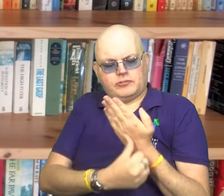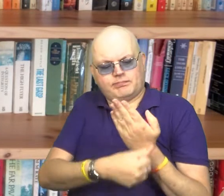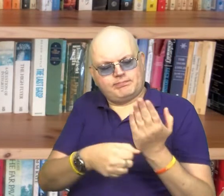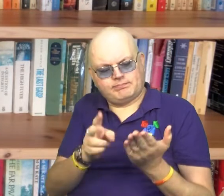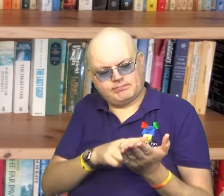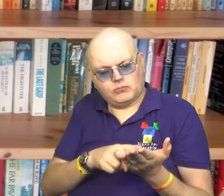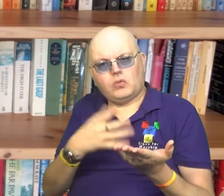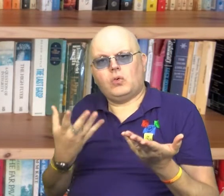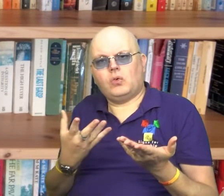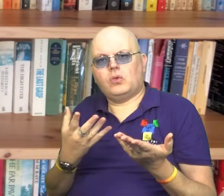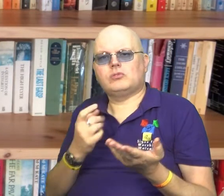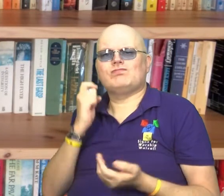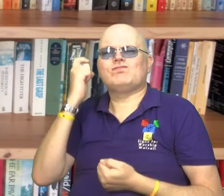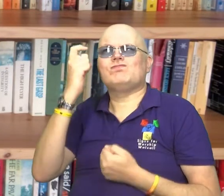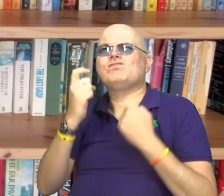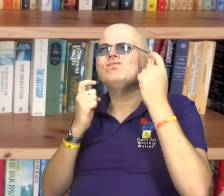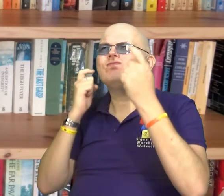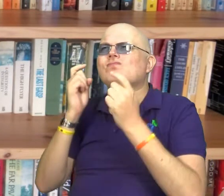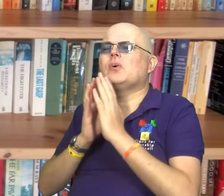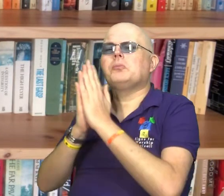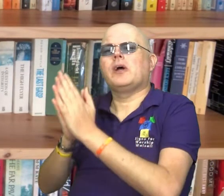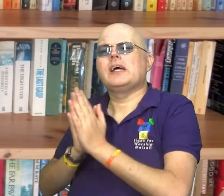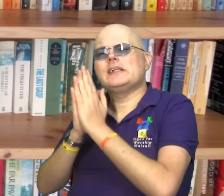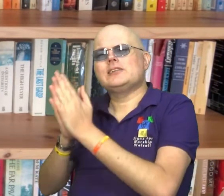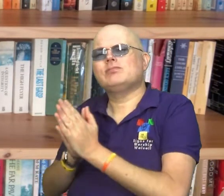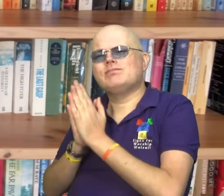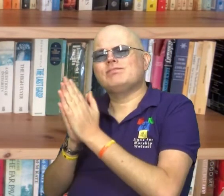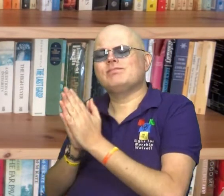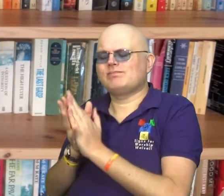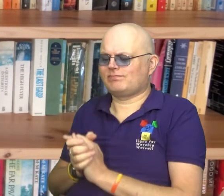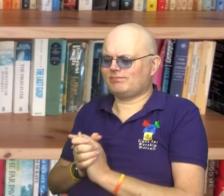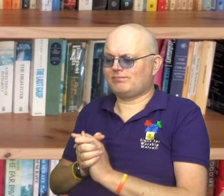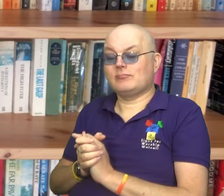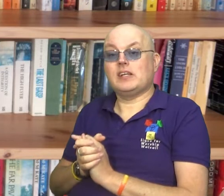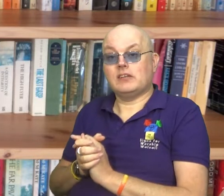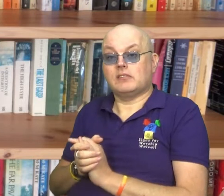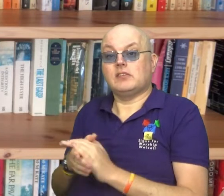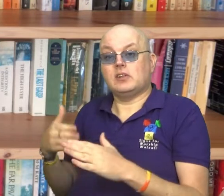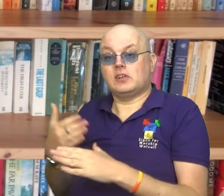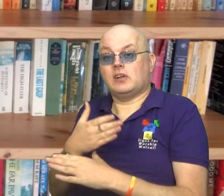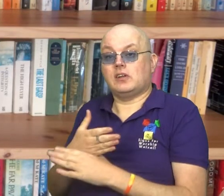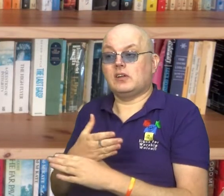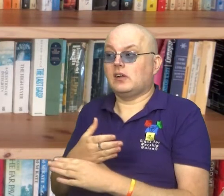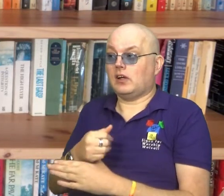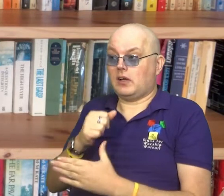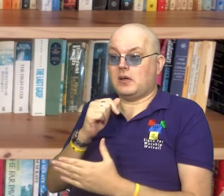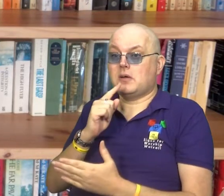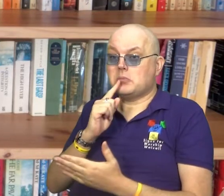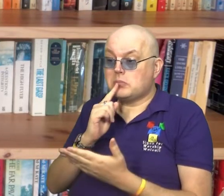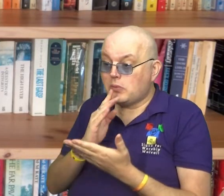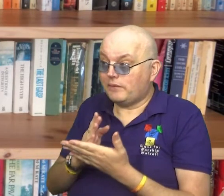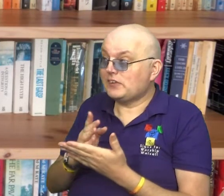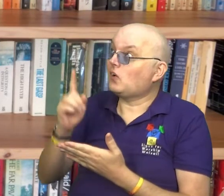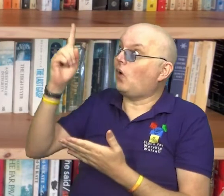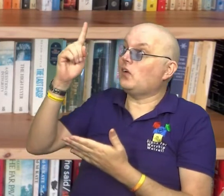Bible reading you've just read or through your own thoughts and prayers. And if you do this, I promise God will